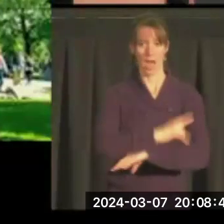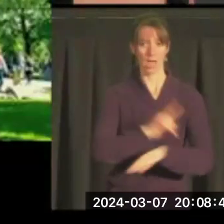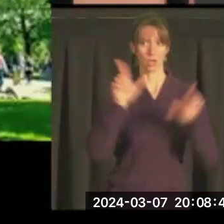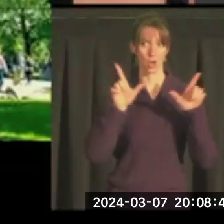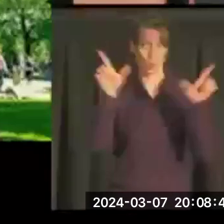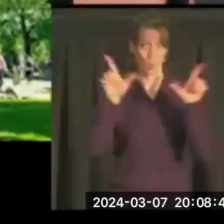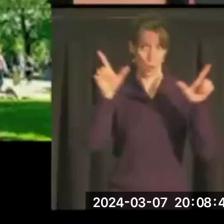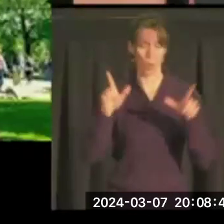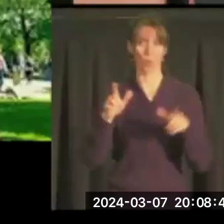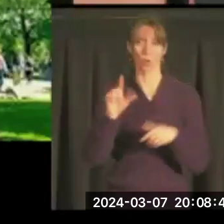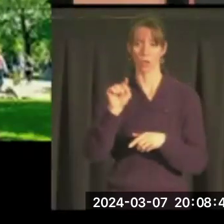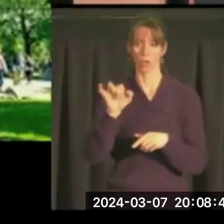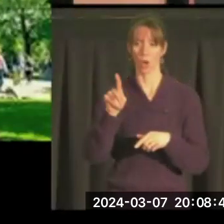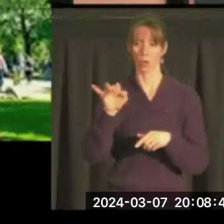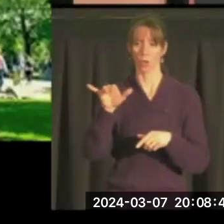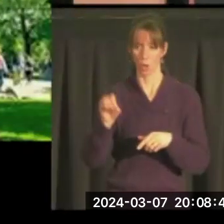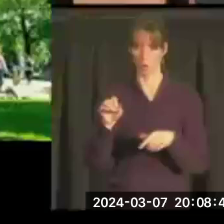I'm in the line at Tokyo.